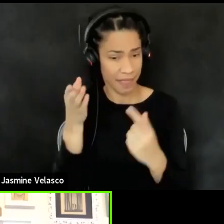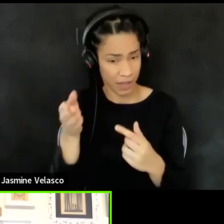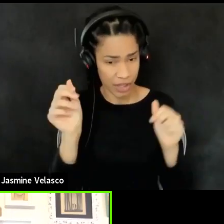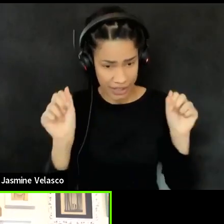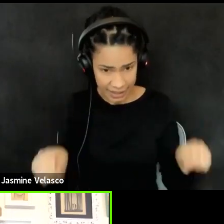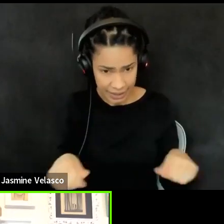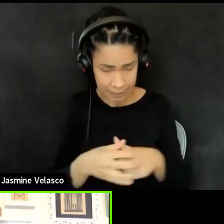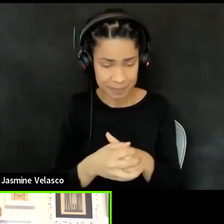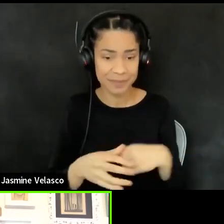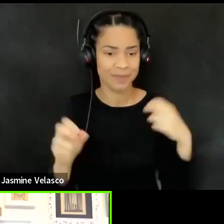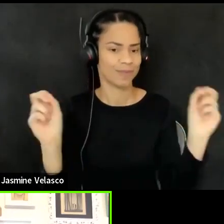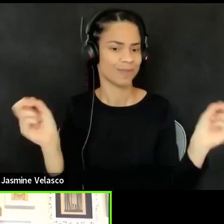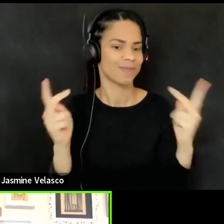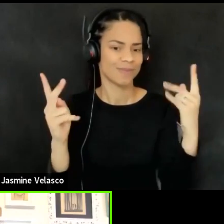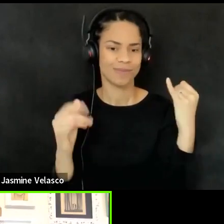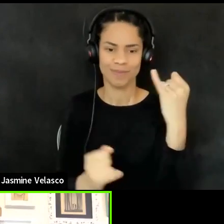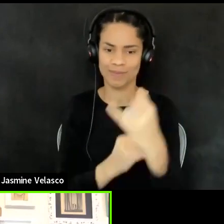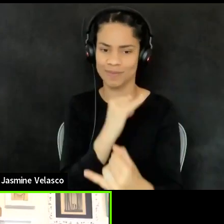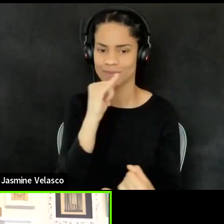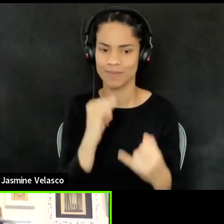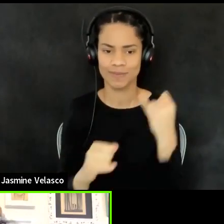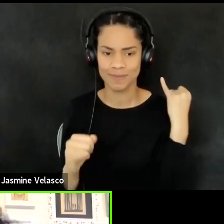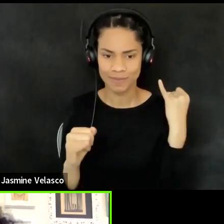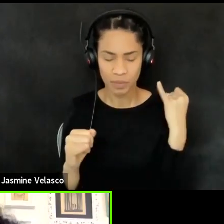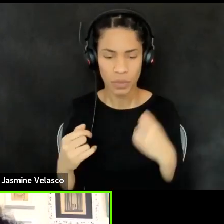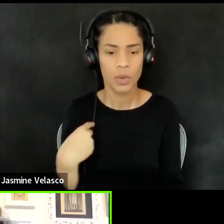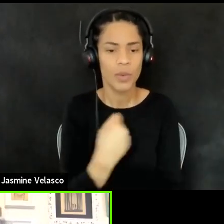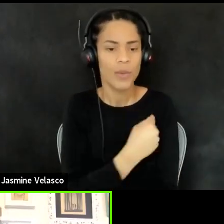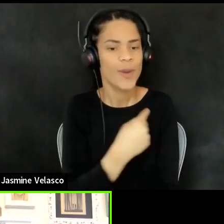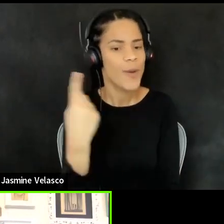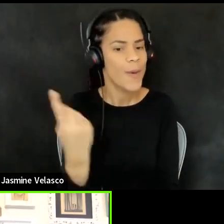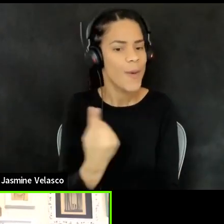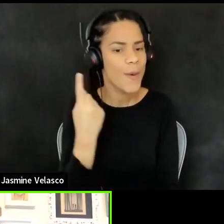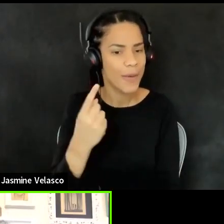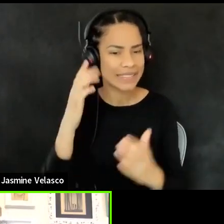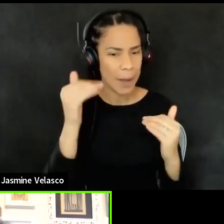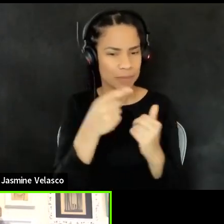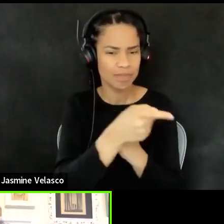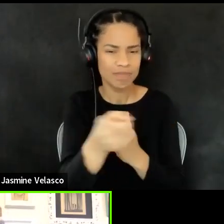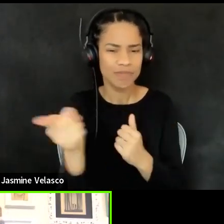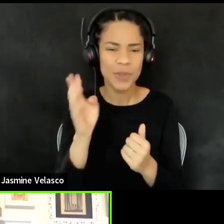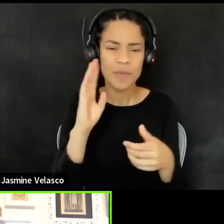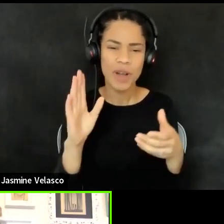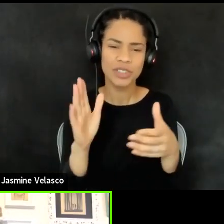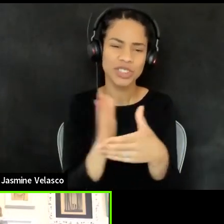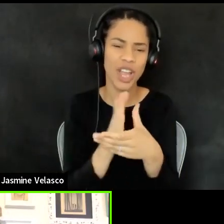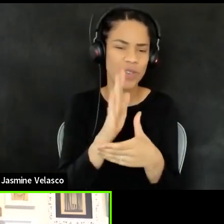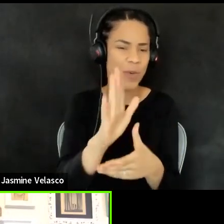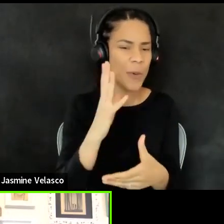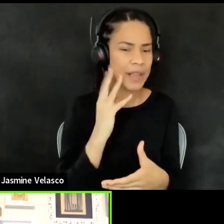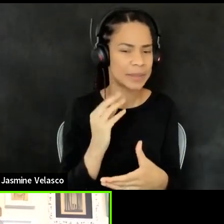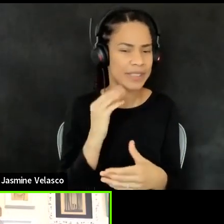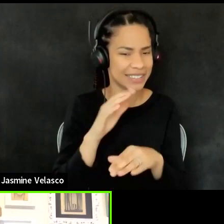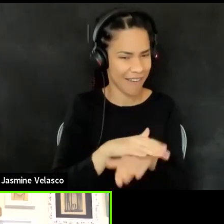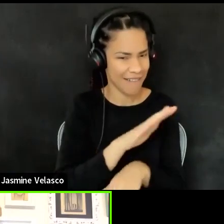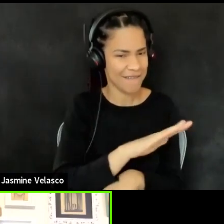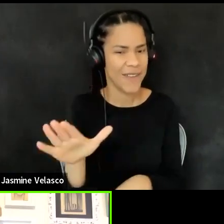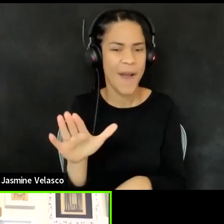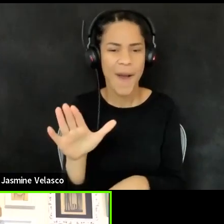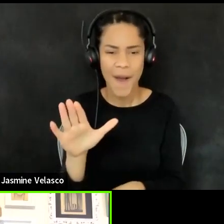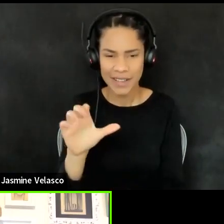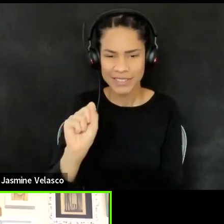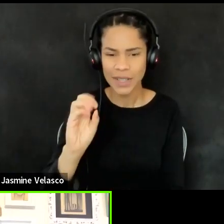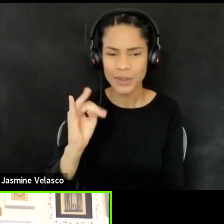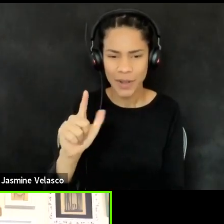Okay, lastly, we always hope that you'll share your conference experience on your own social media